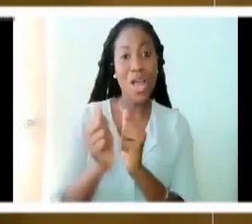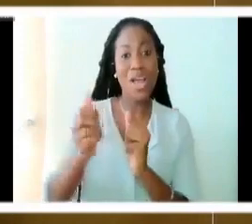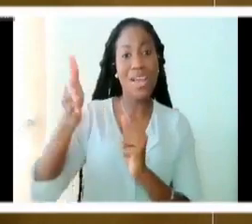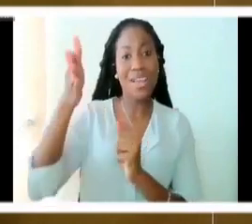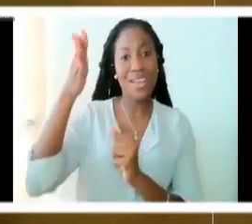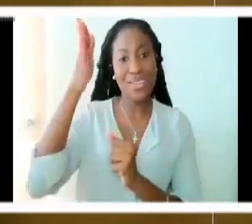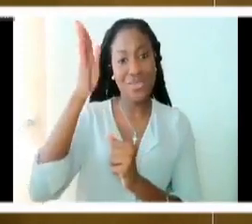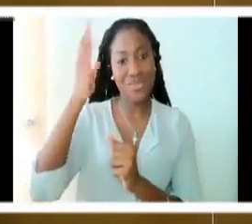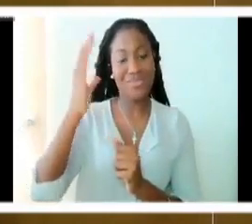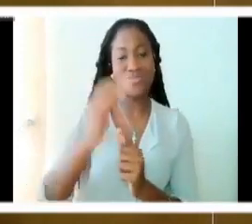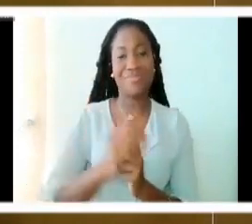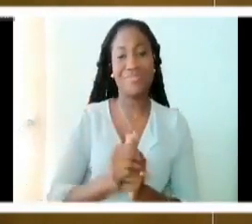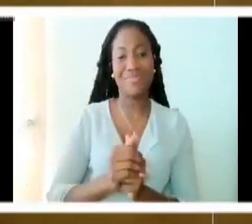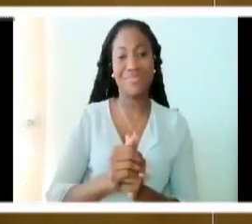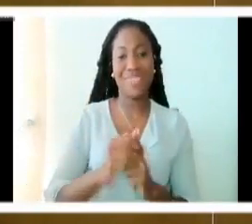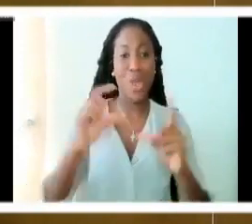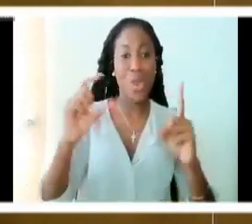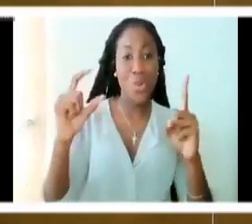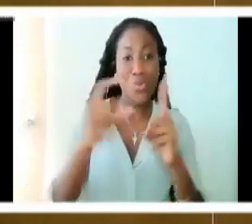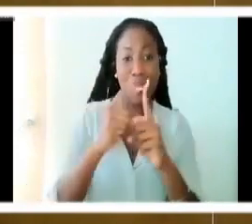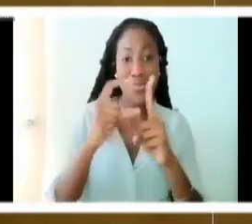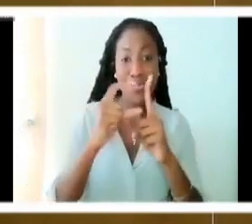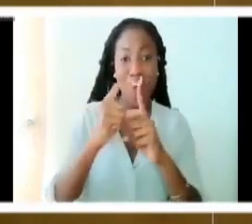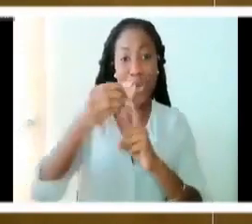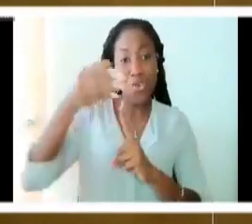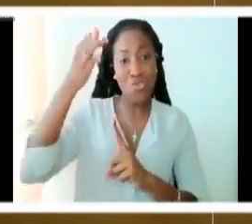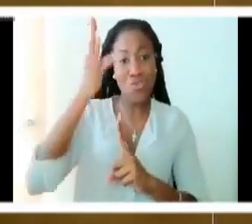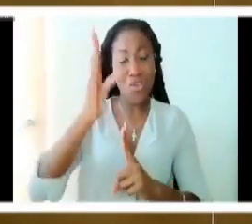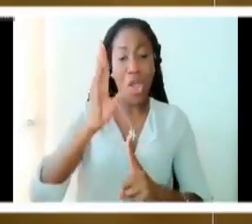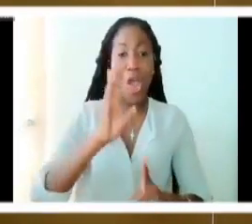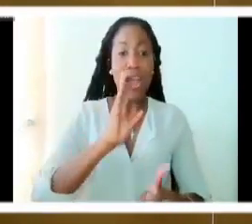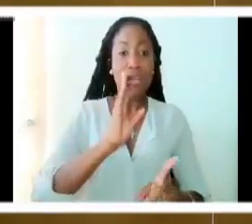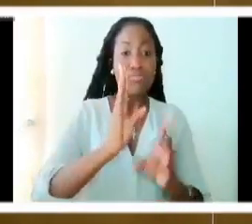spoken over the formless void was God.